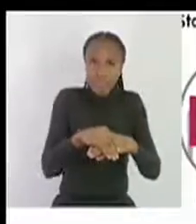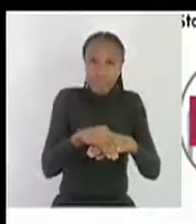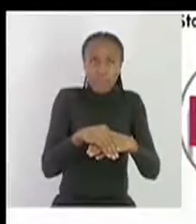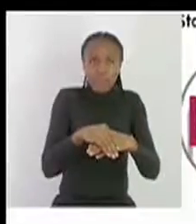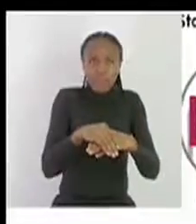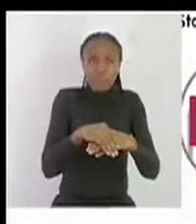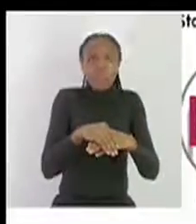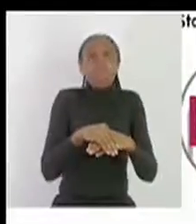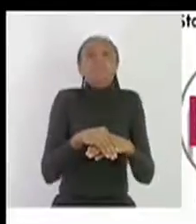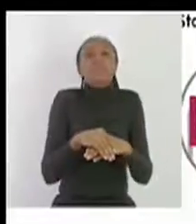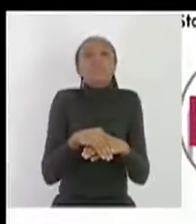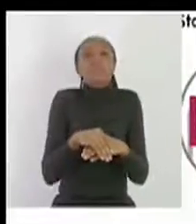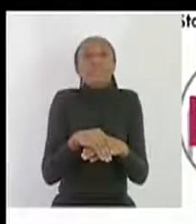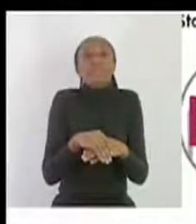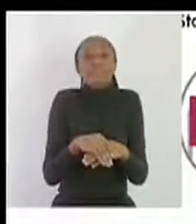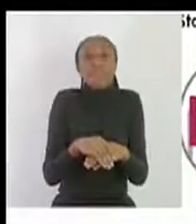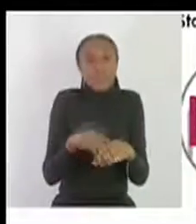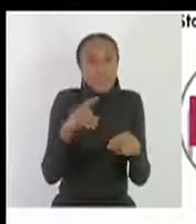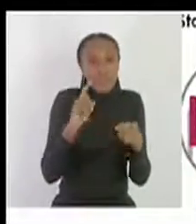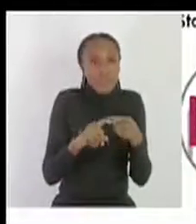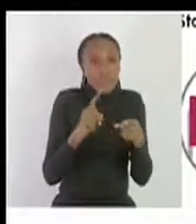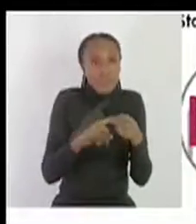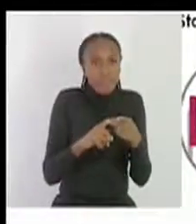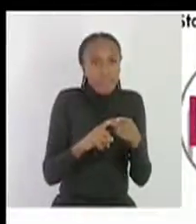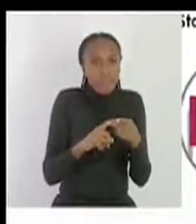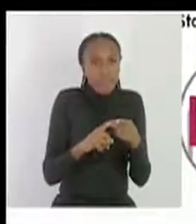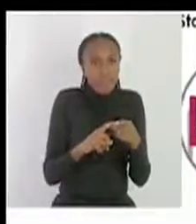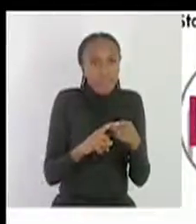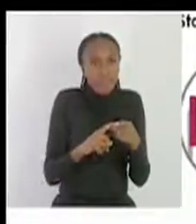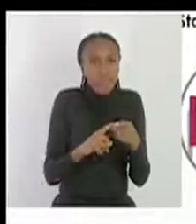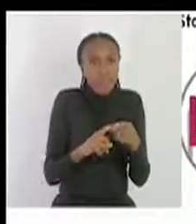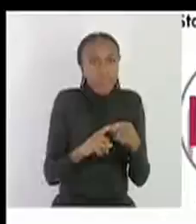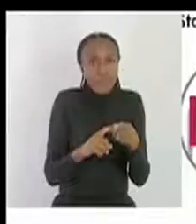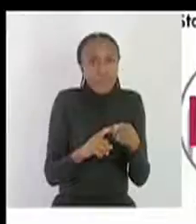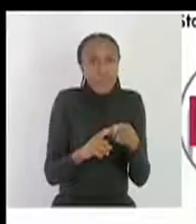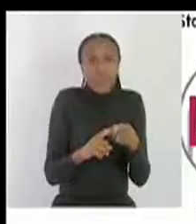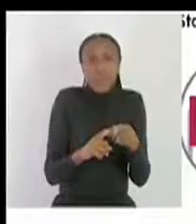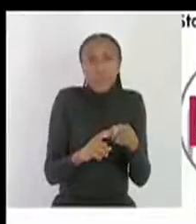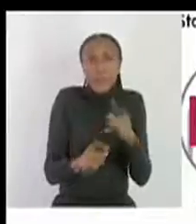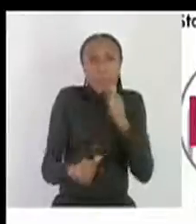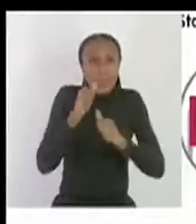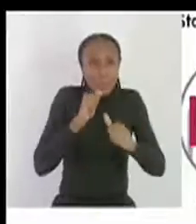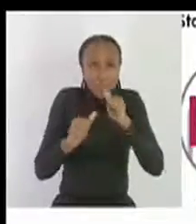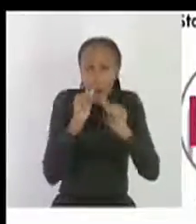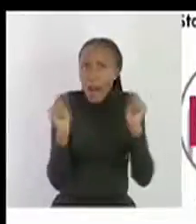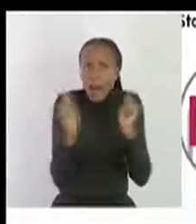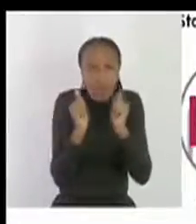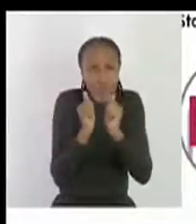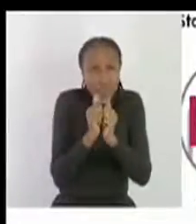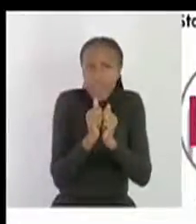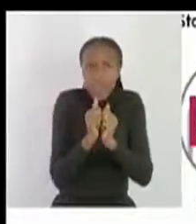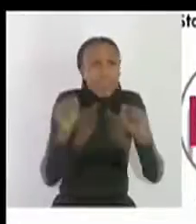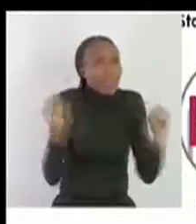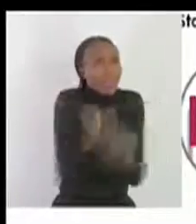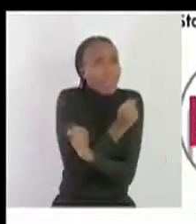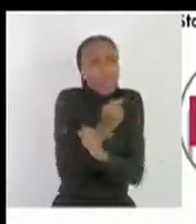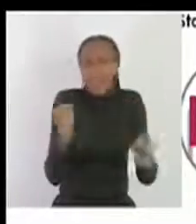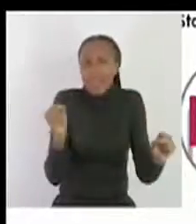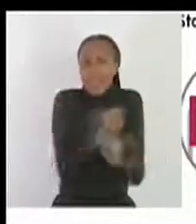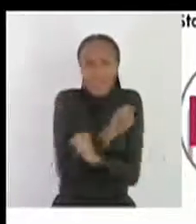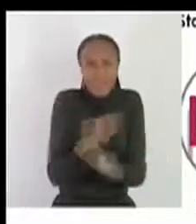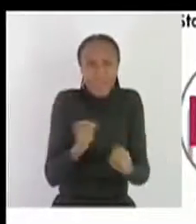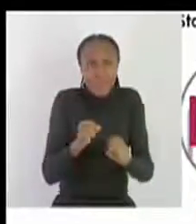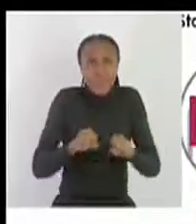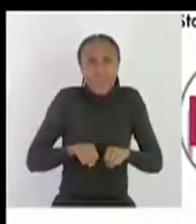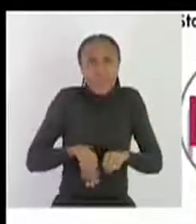blood conduct and then the next word the next way in which HIV is not transmitted we speak about eating together